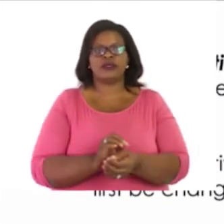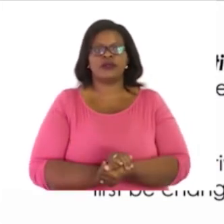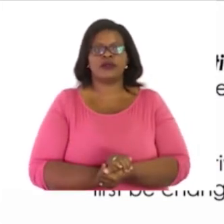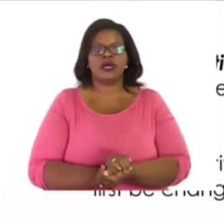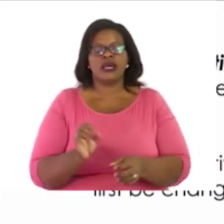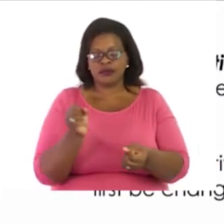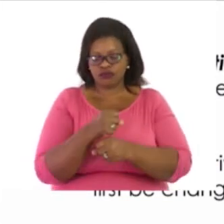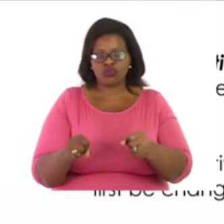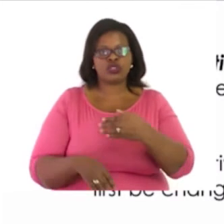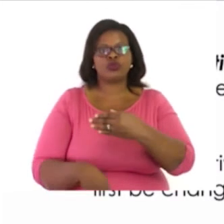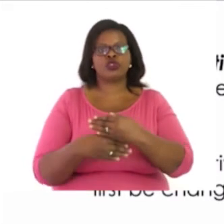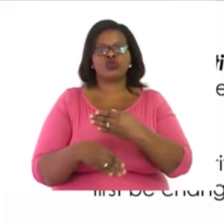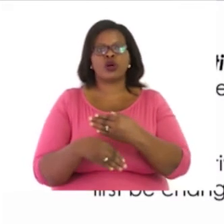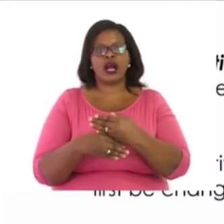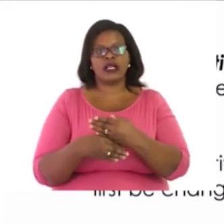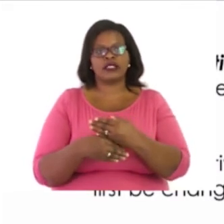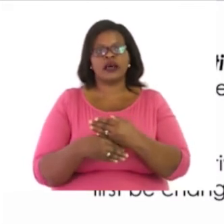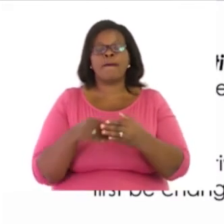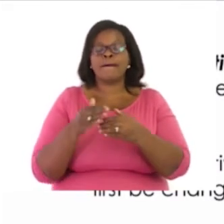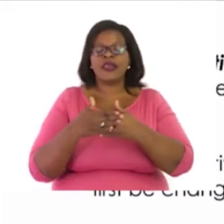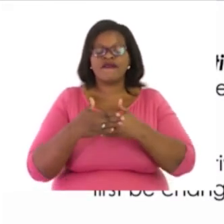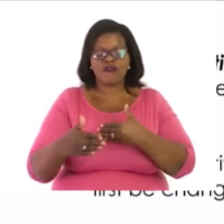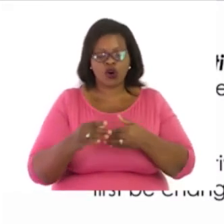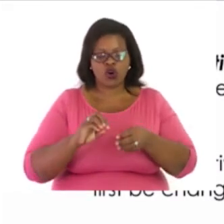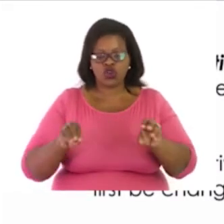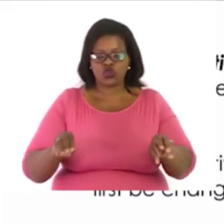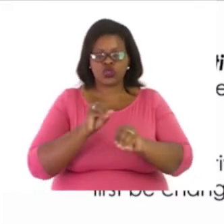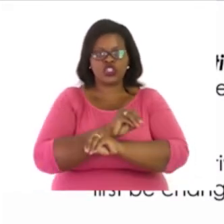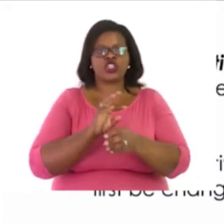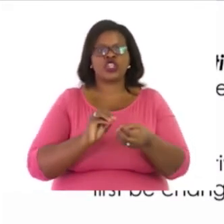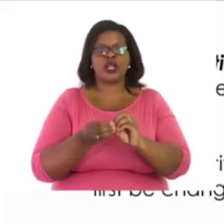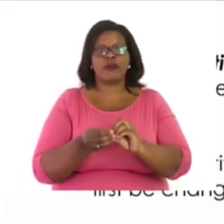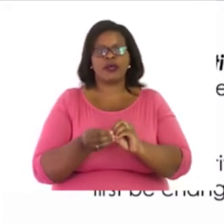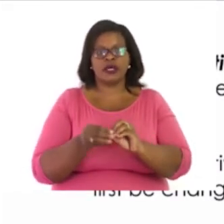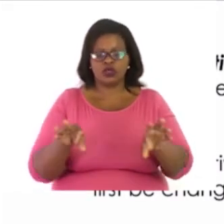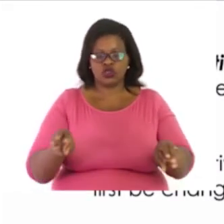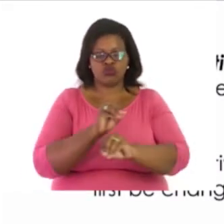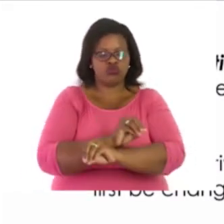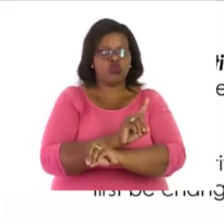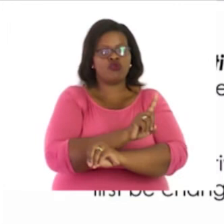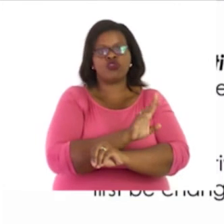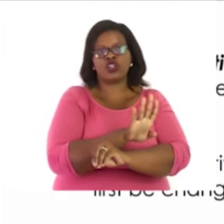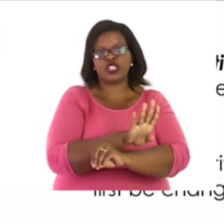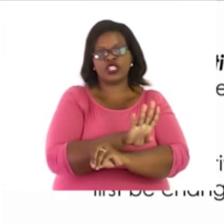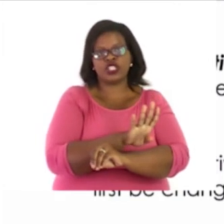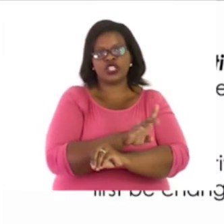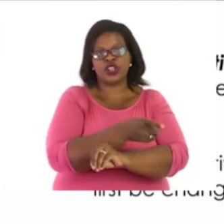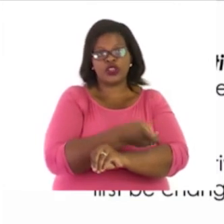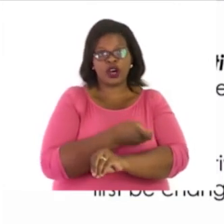We first need to switch the order. Now, let's switch the order. Equals. Now, write